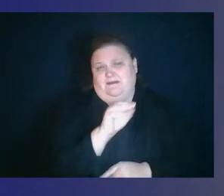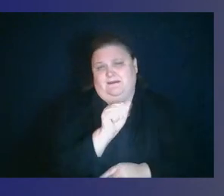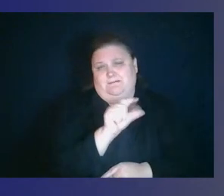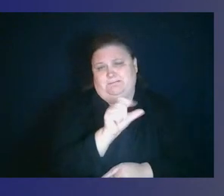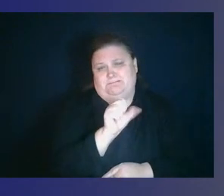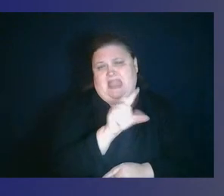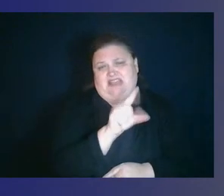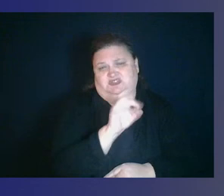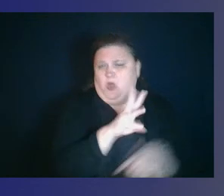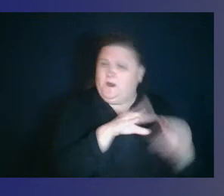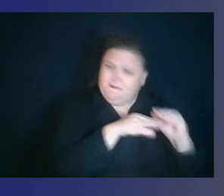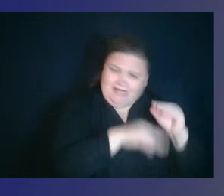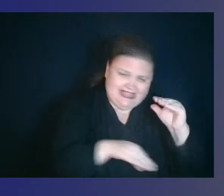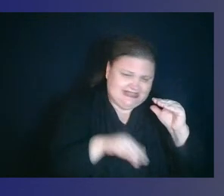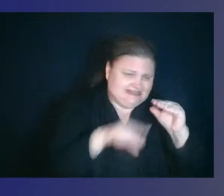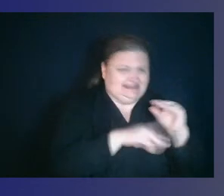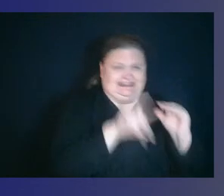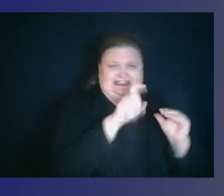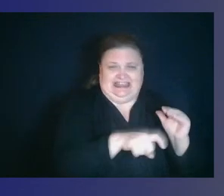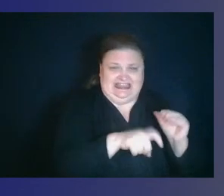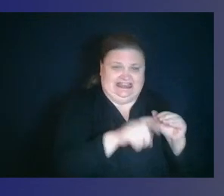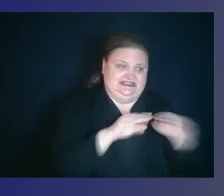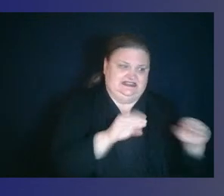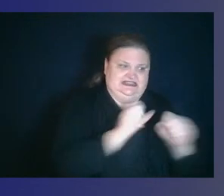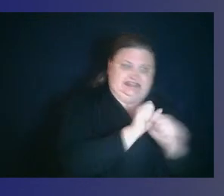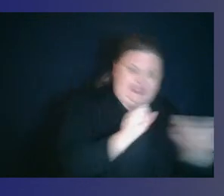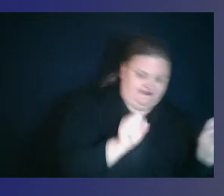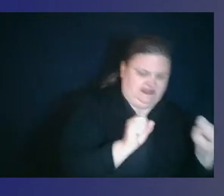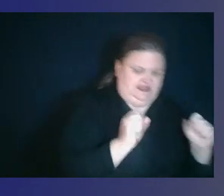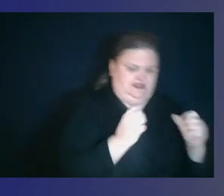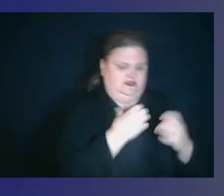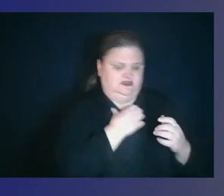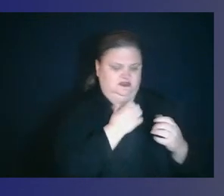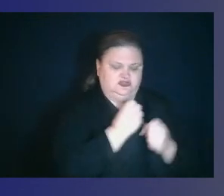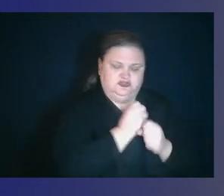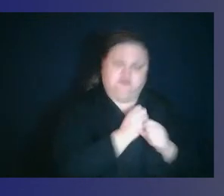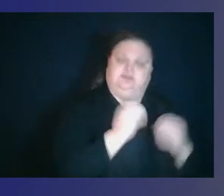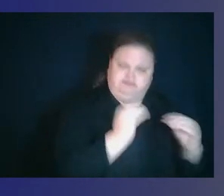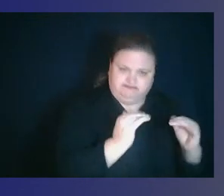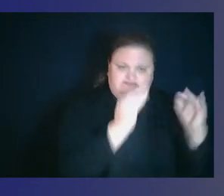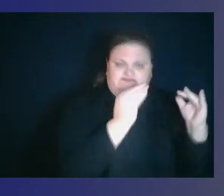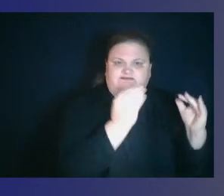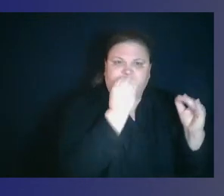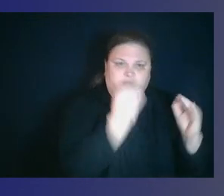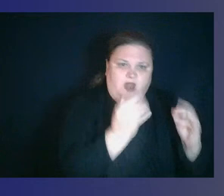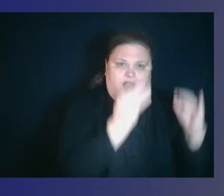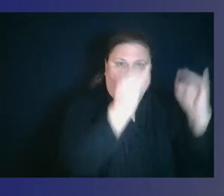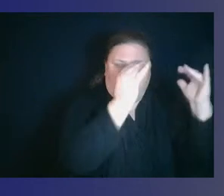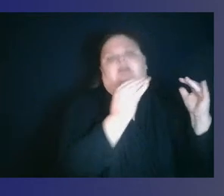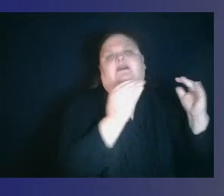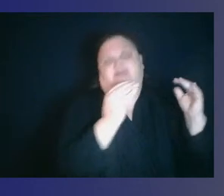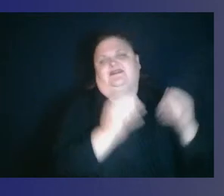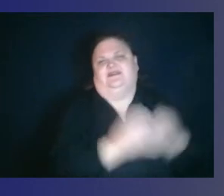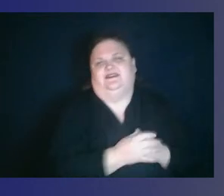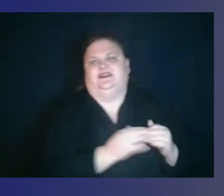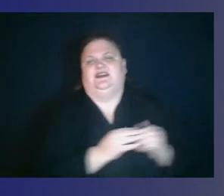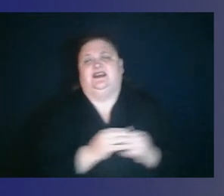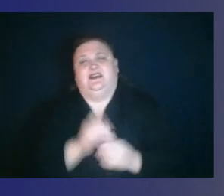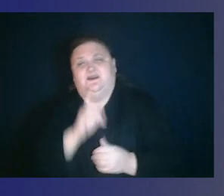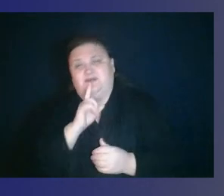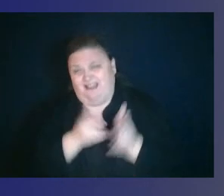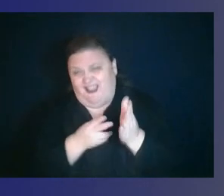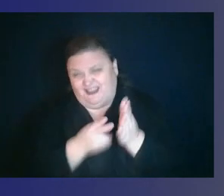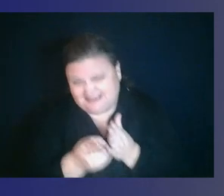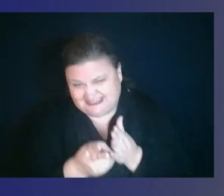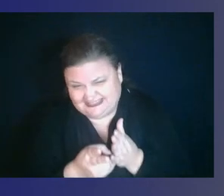citizens, no matter where they live, no matter their address. And truly, if I can be frank, school districts should not have been in the business of trying to